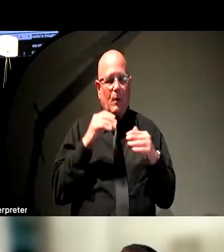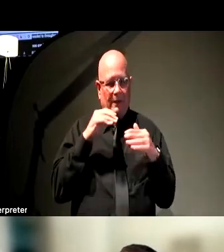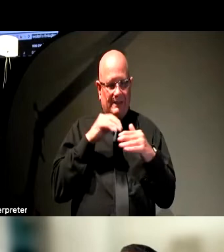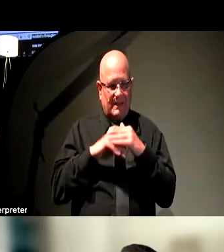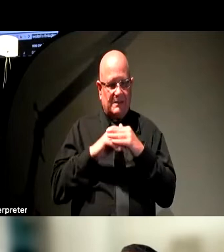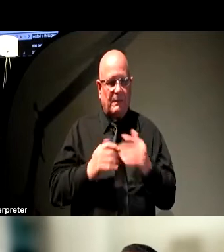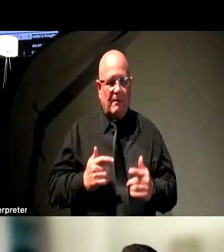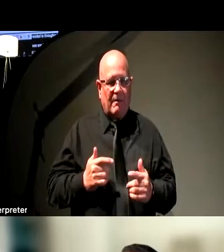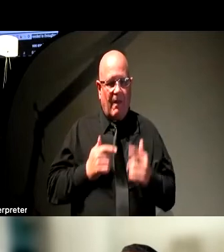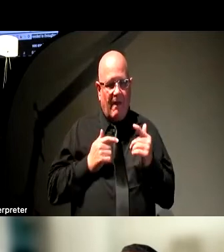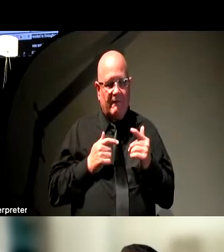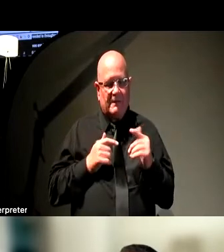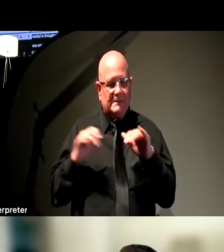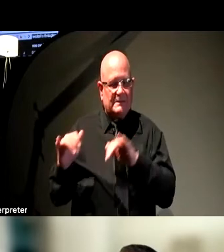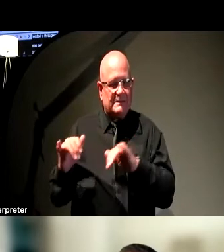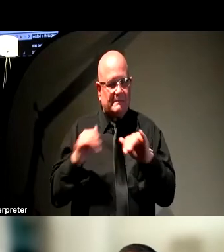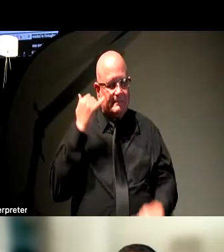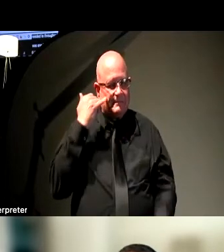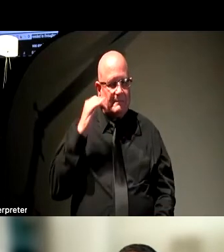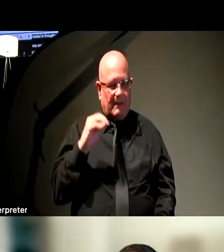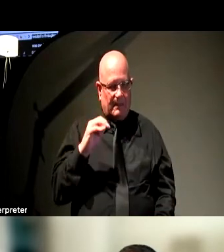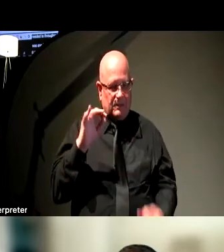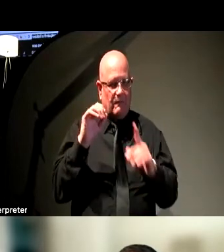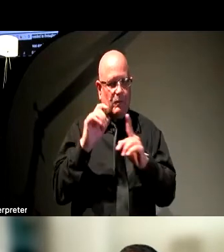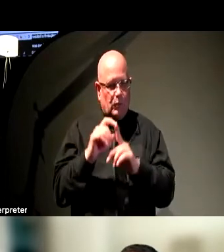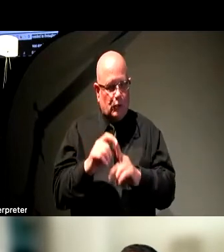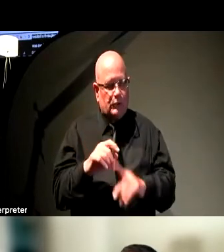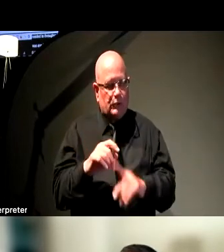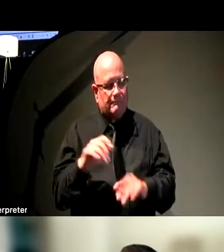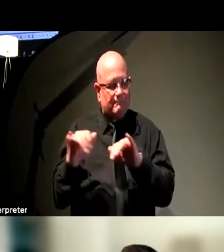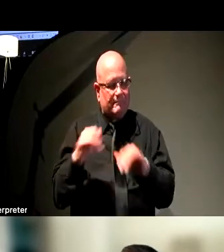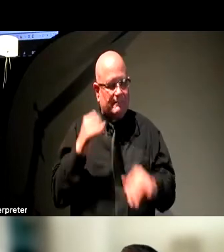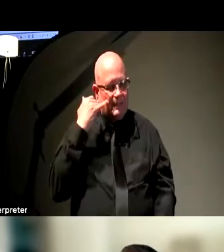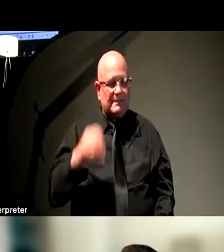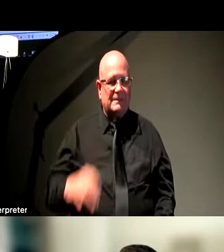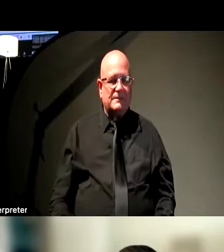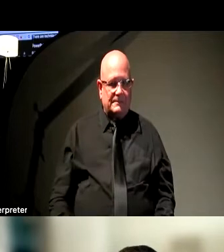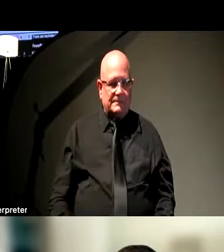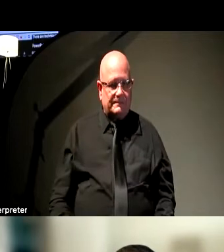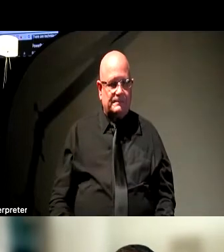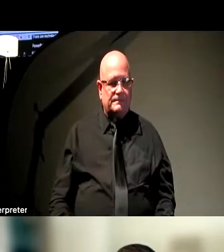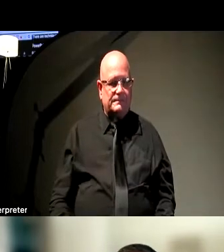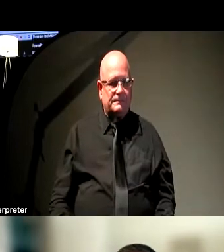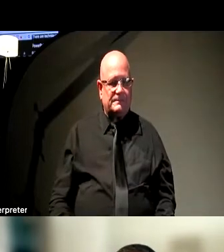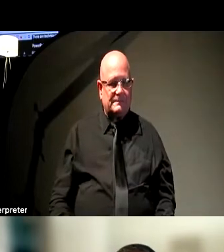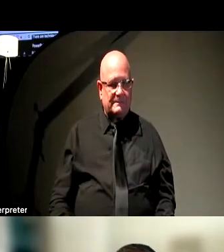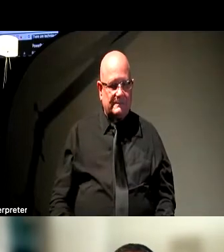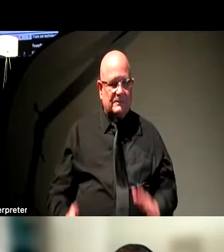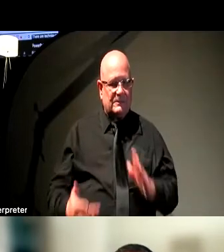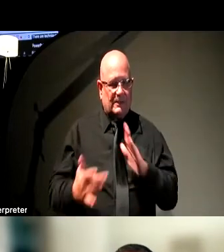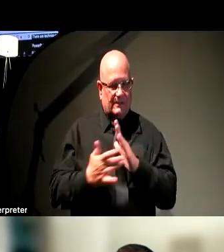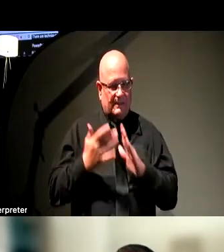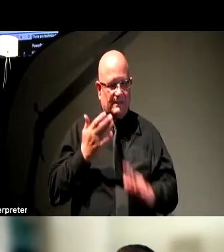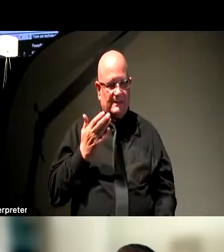similar to that Microsoft Word very much the same way. And this gets into detail beyond what I've mentioned is a few